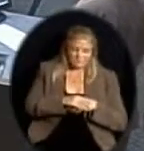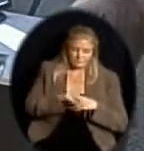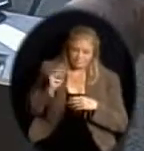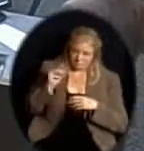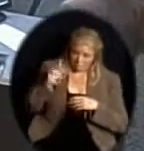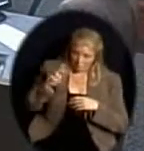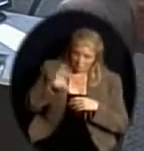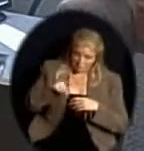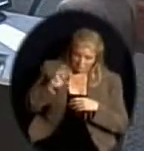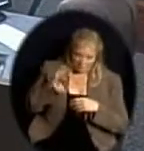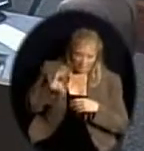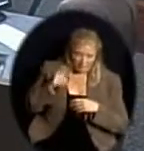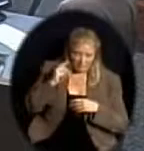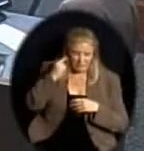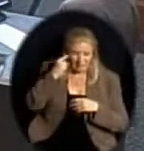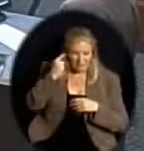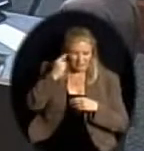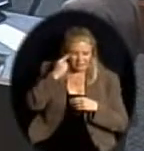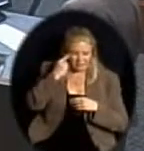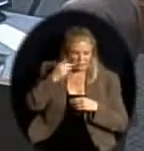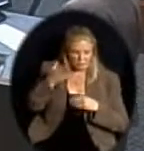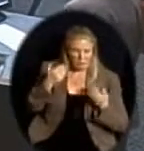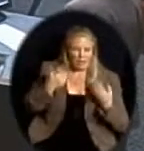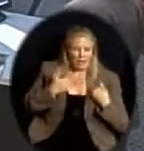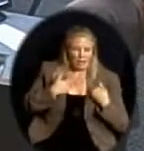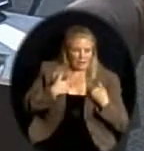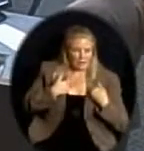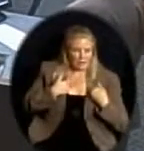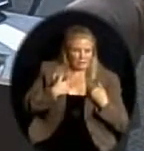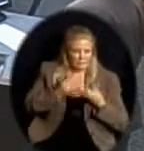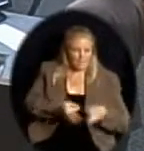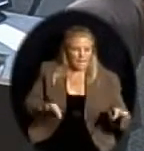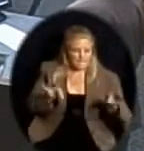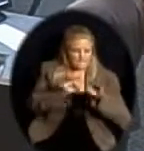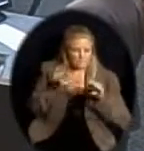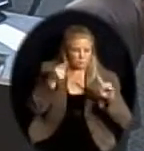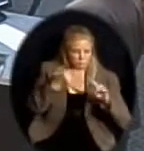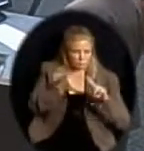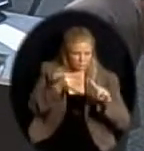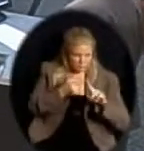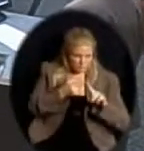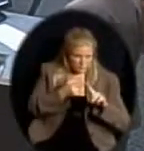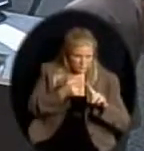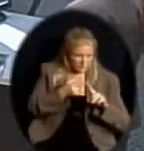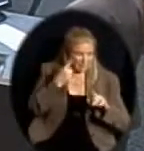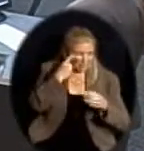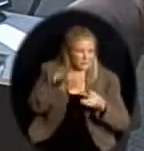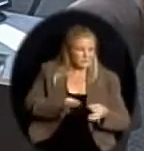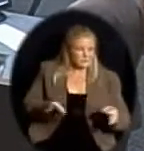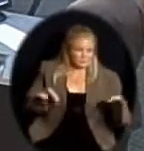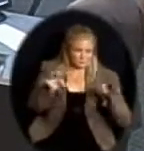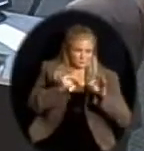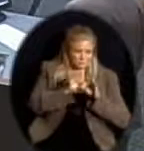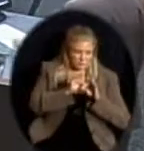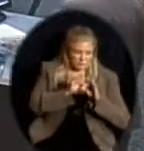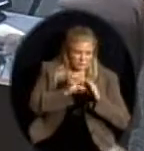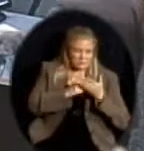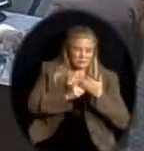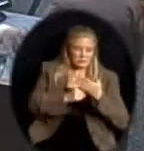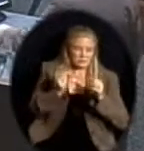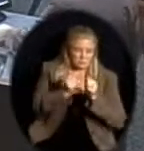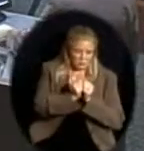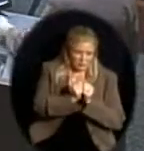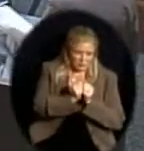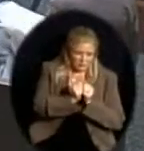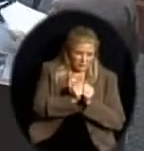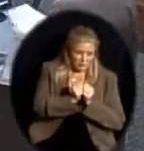should respond to this issue as a board, not just through staff, even though I think it's important through staff and our superintendent about our concerns over this